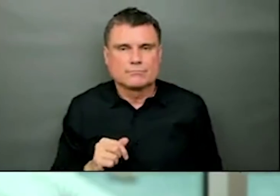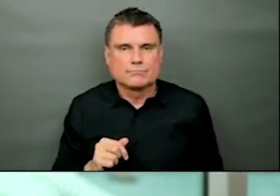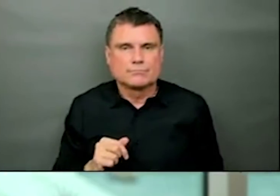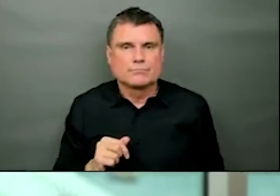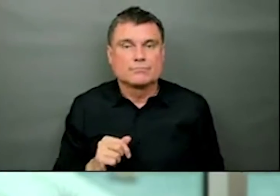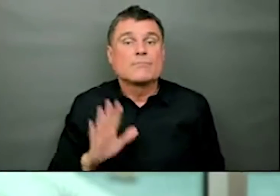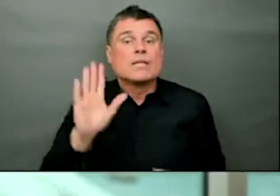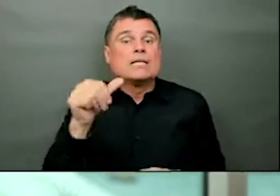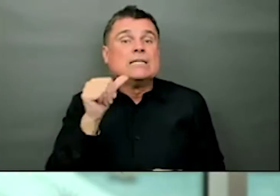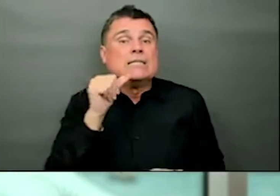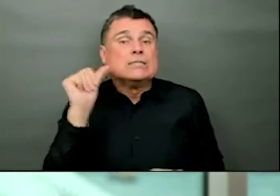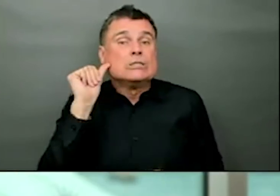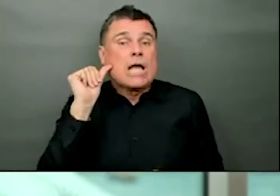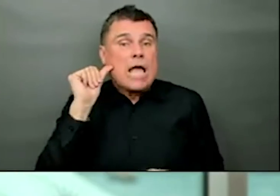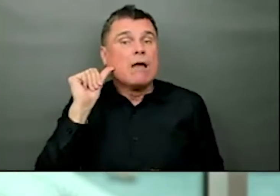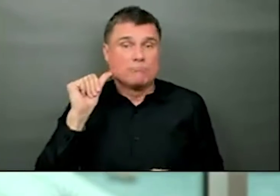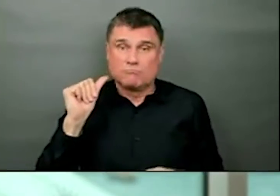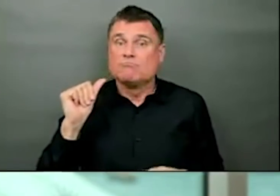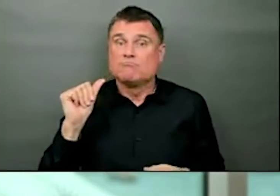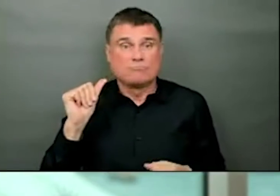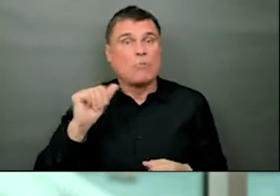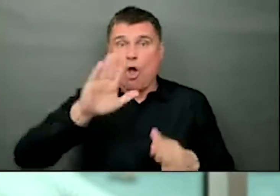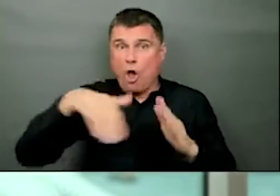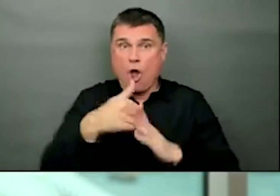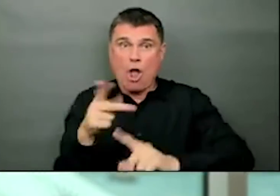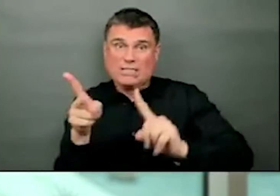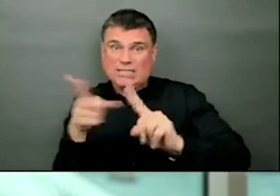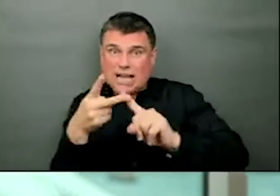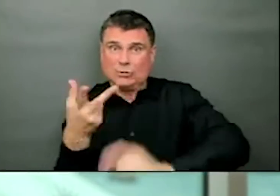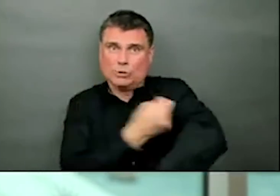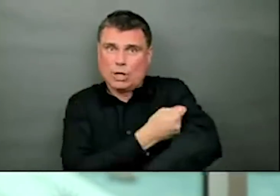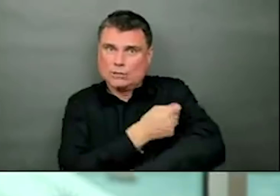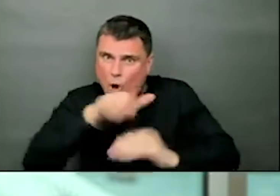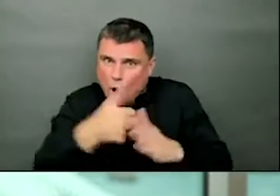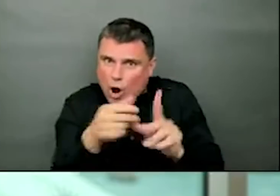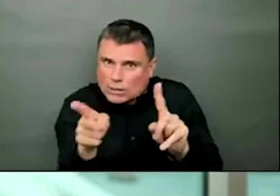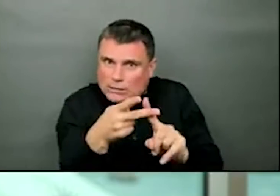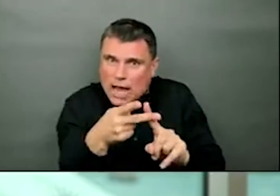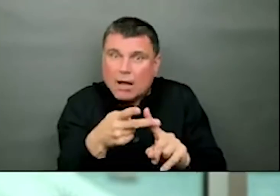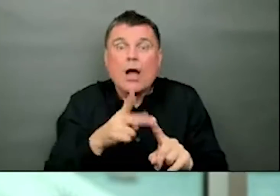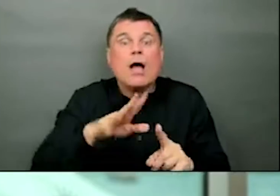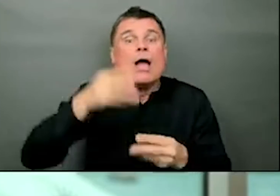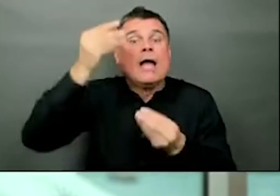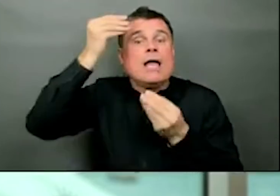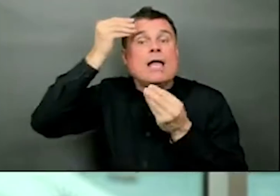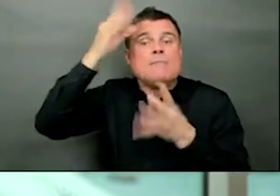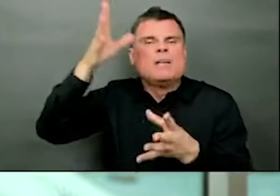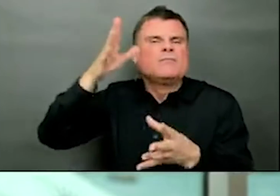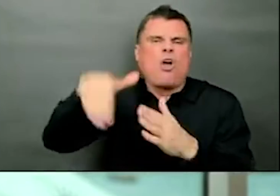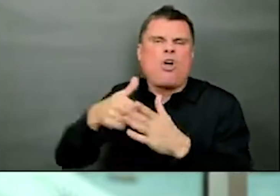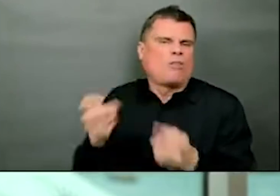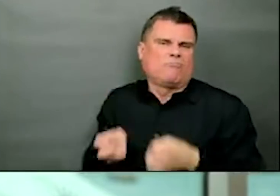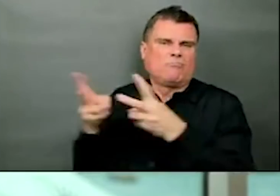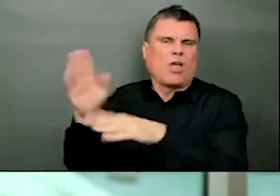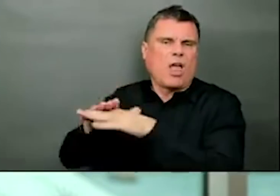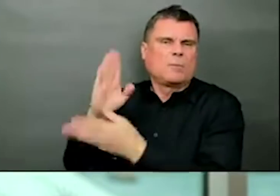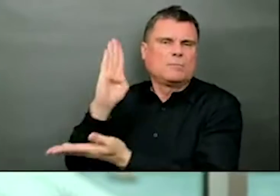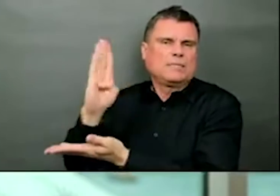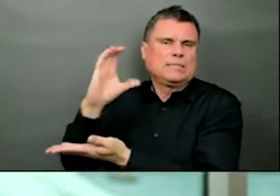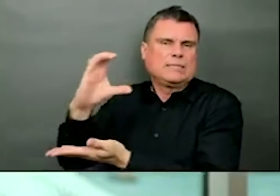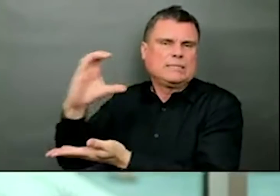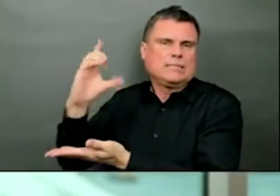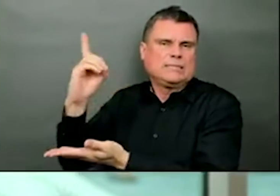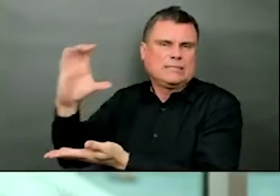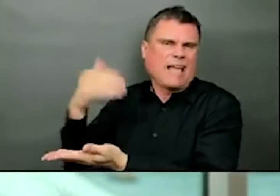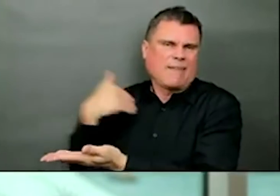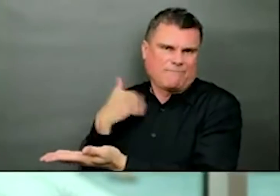fact second doses. I wanted to note, we also publish regularly information on local just wanted to note that what we saw in